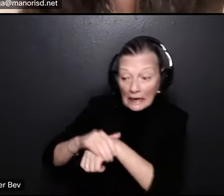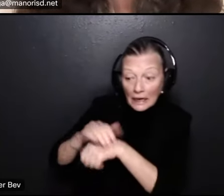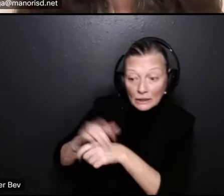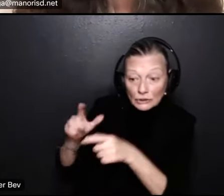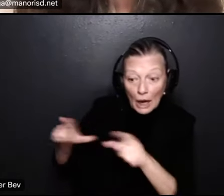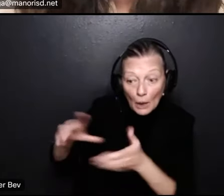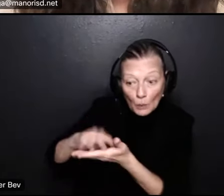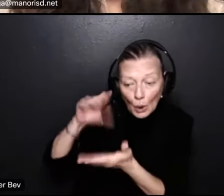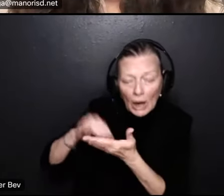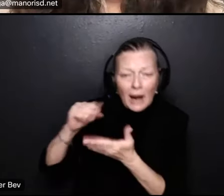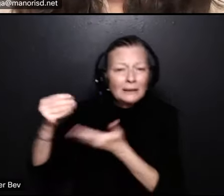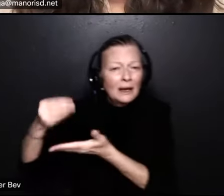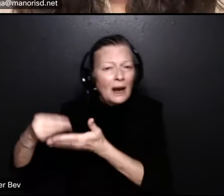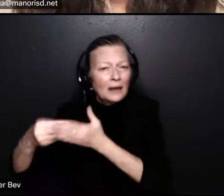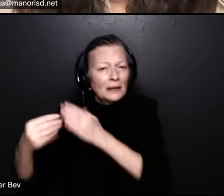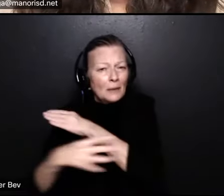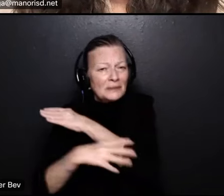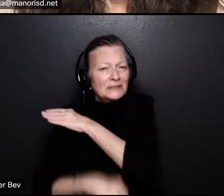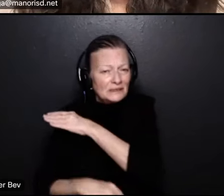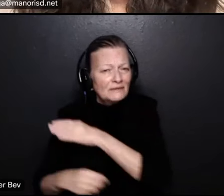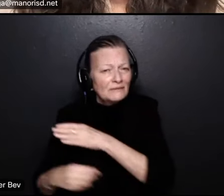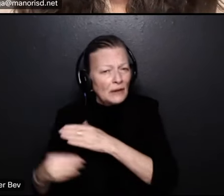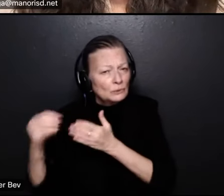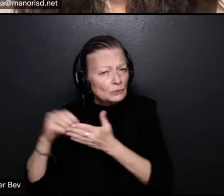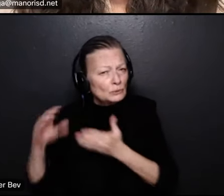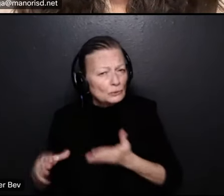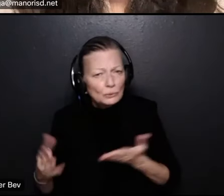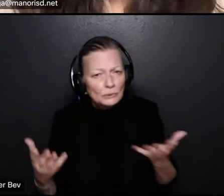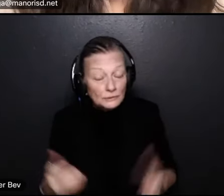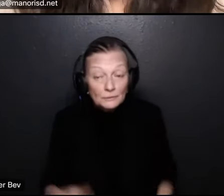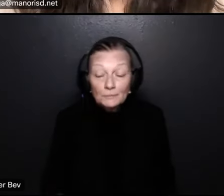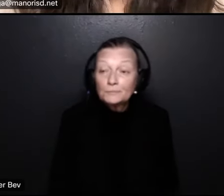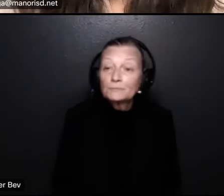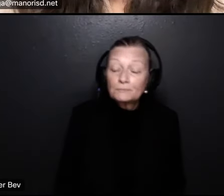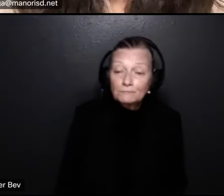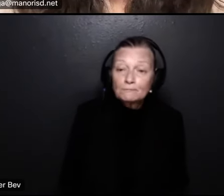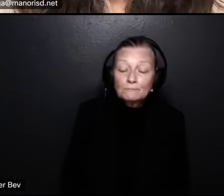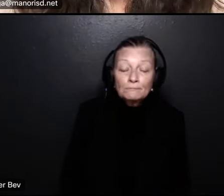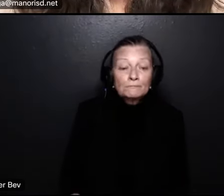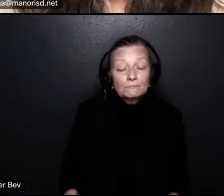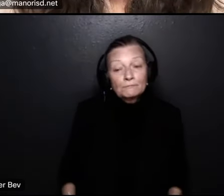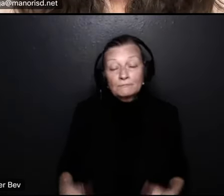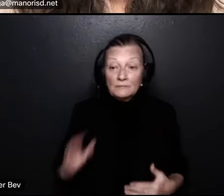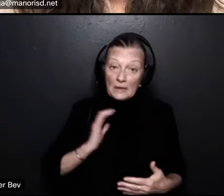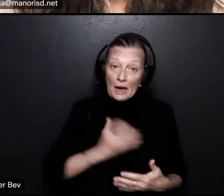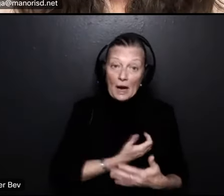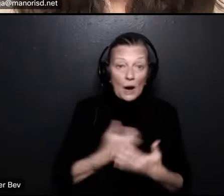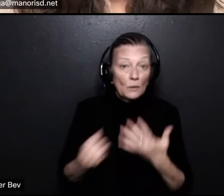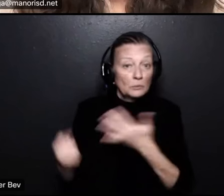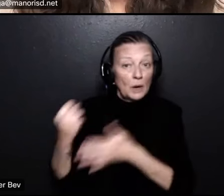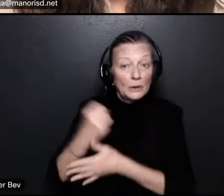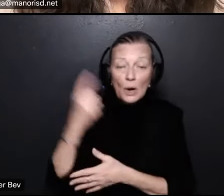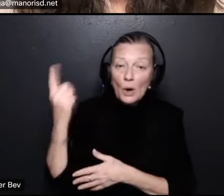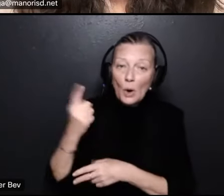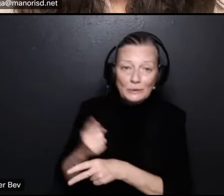disadvantaged students yes i i think you can look at it in two different ways uh again our priority was always to retain our